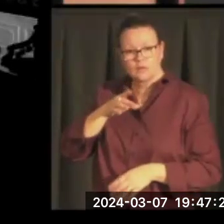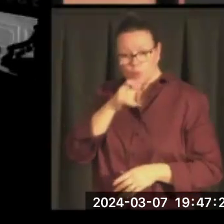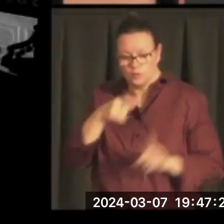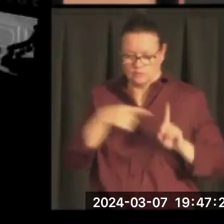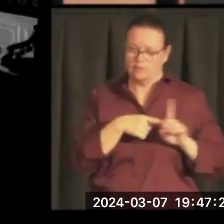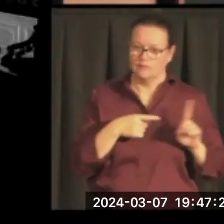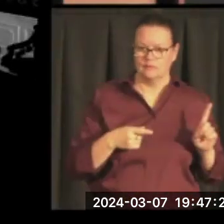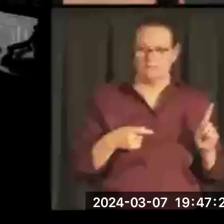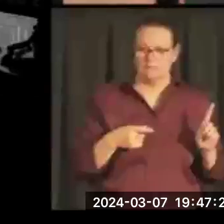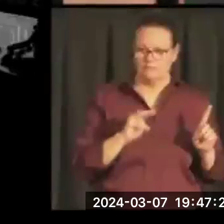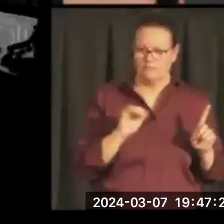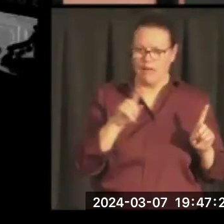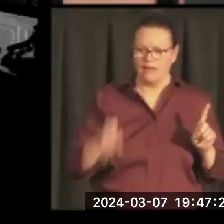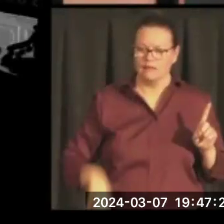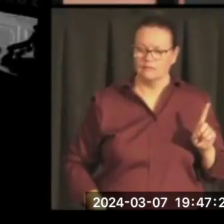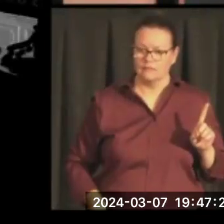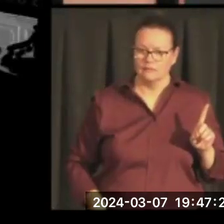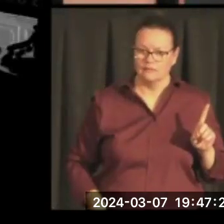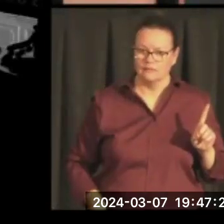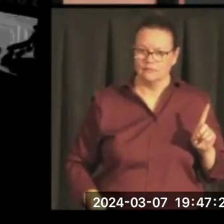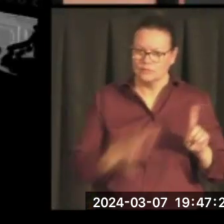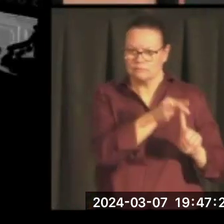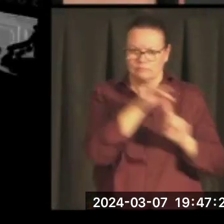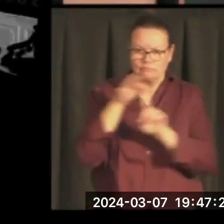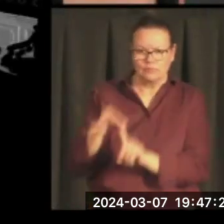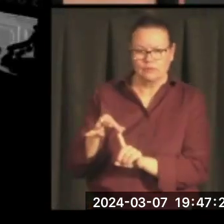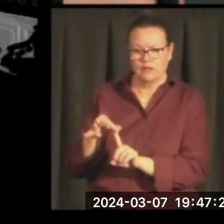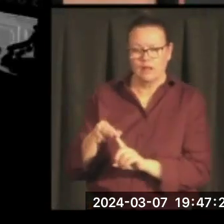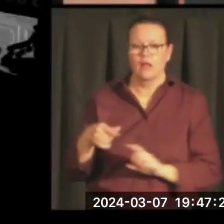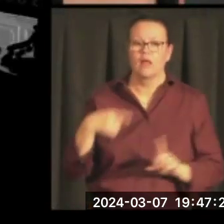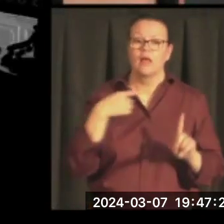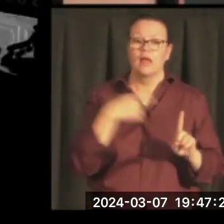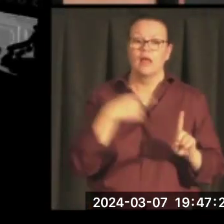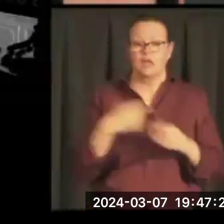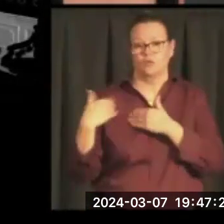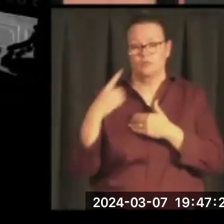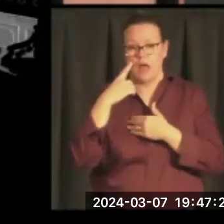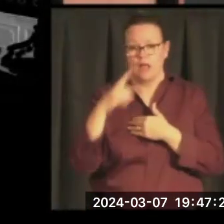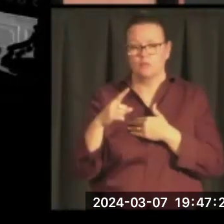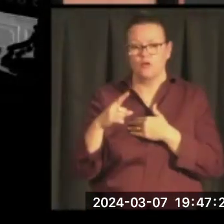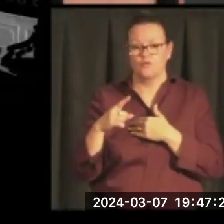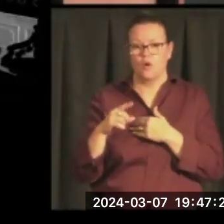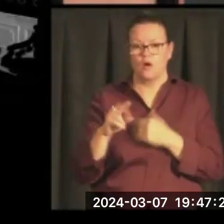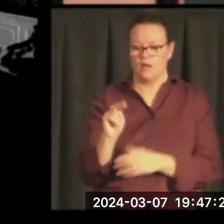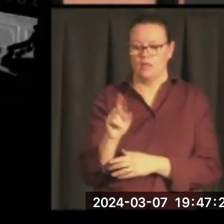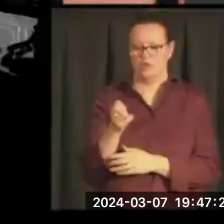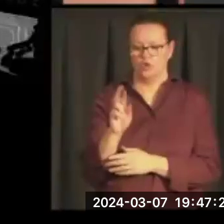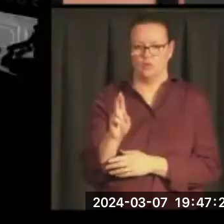Mansfield was heavily responsible for the limited nuclear test ban treaty in 1963.